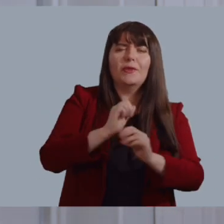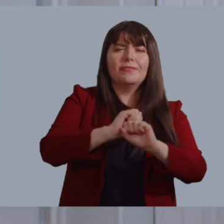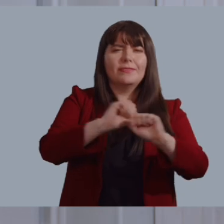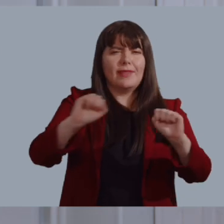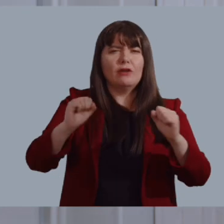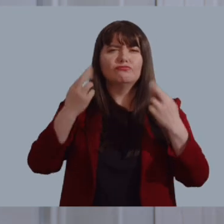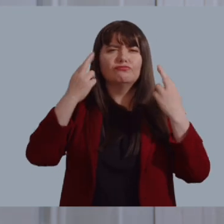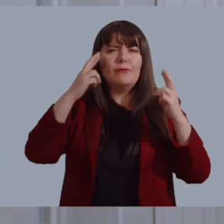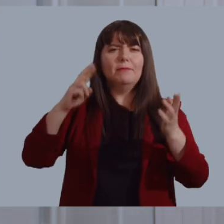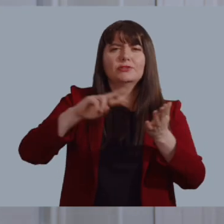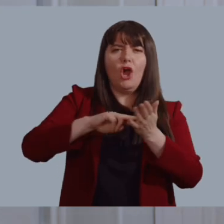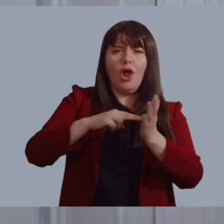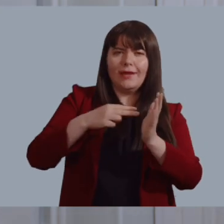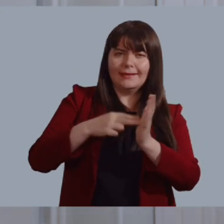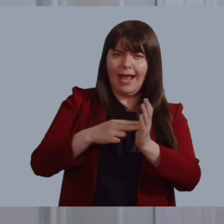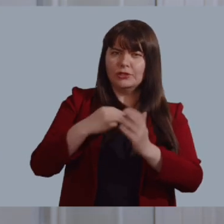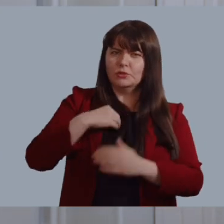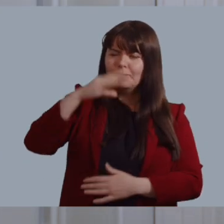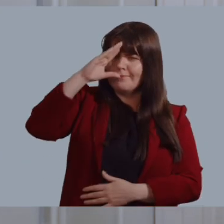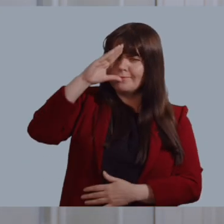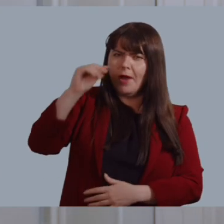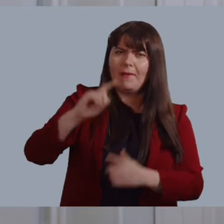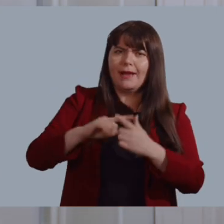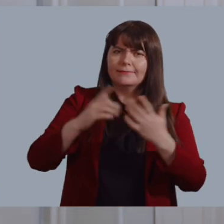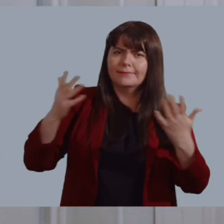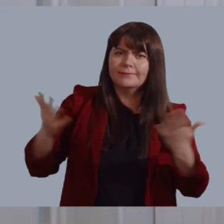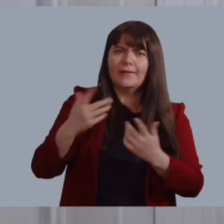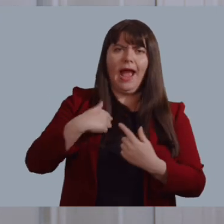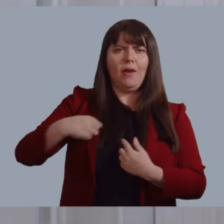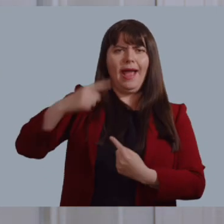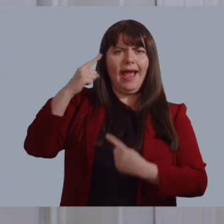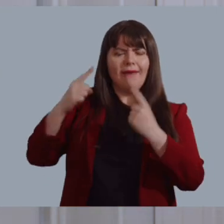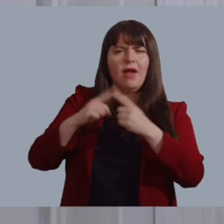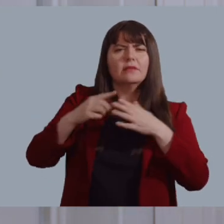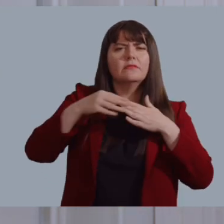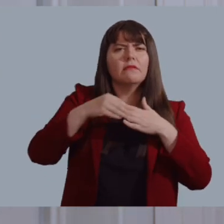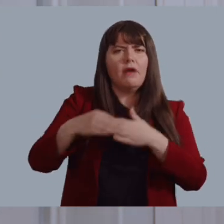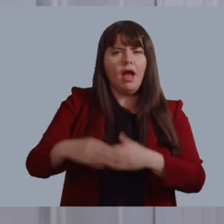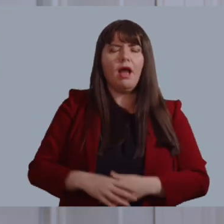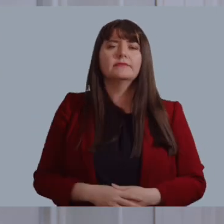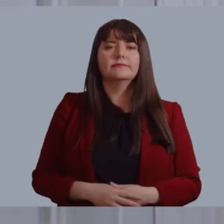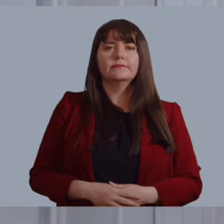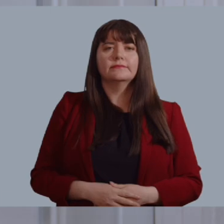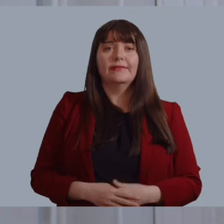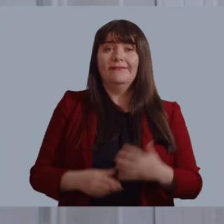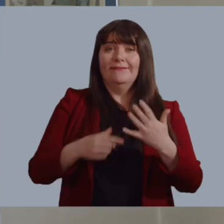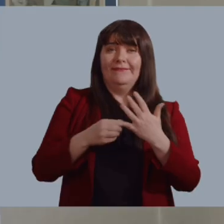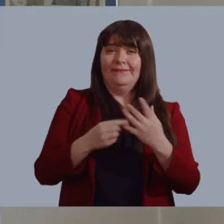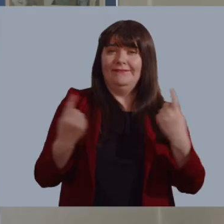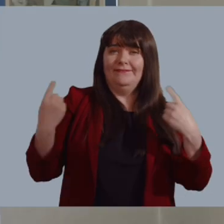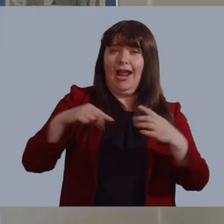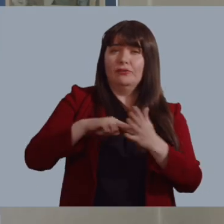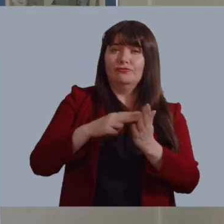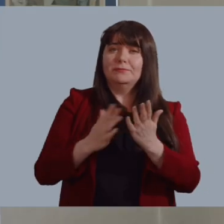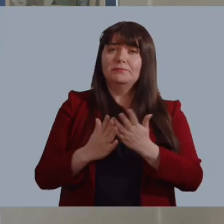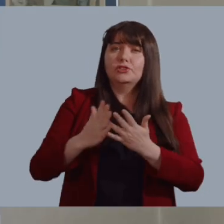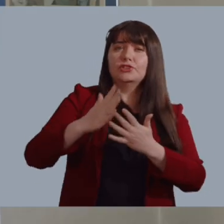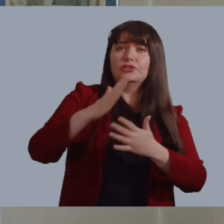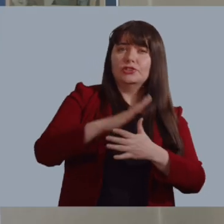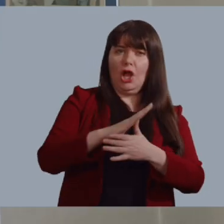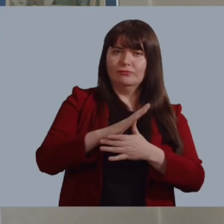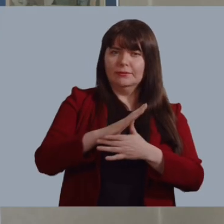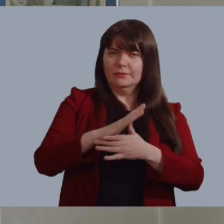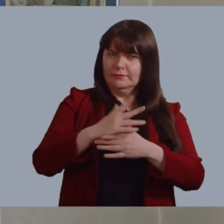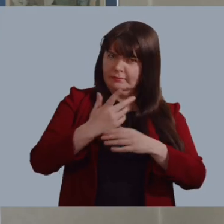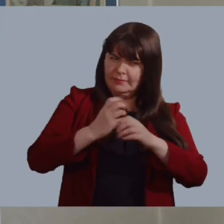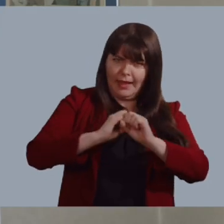people through their representative organisations to inform and enhance our advice and guidance. Our final strategic